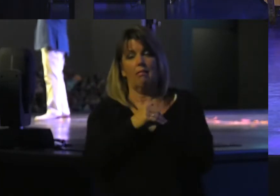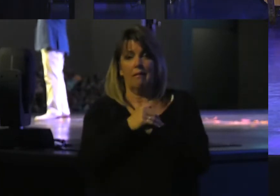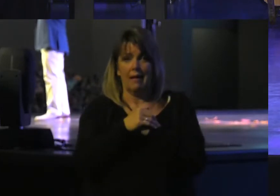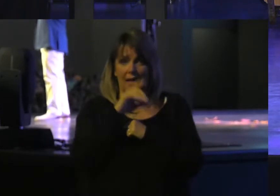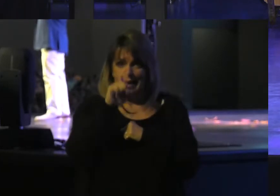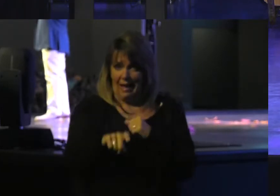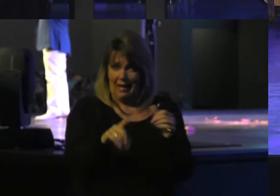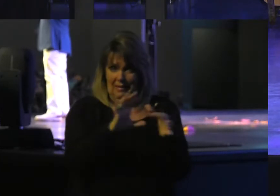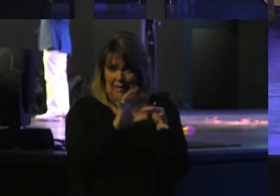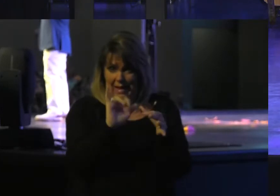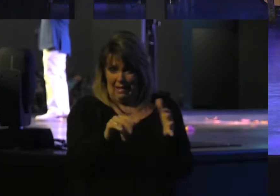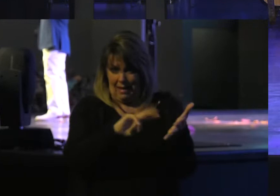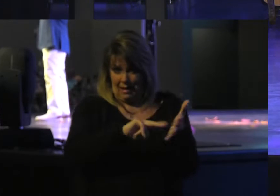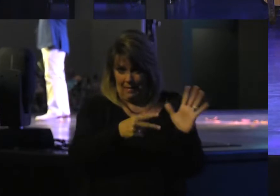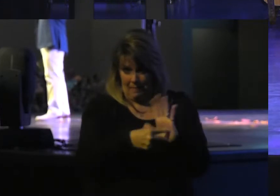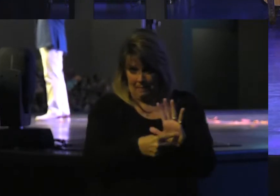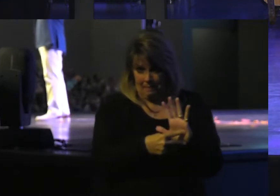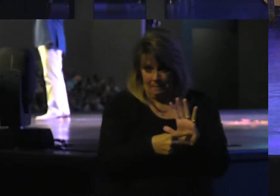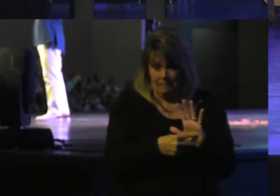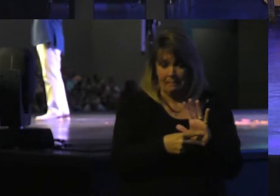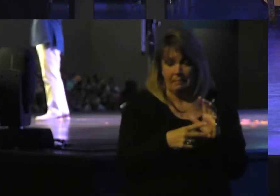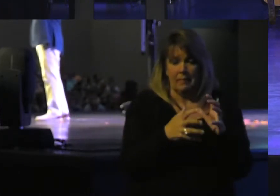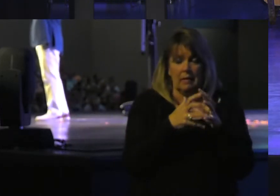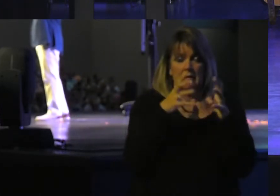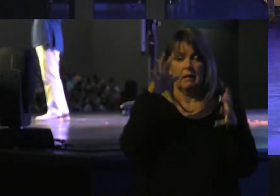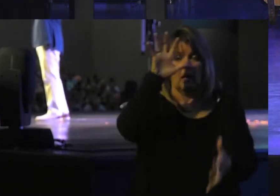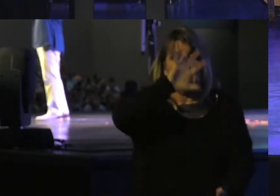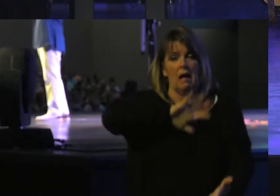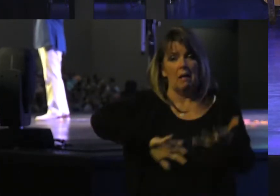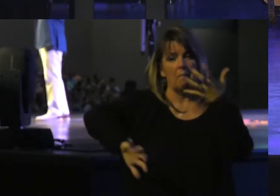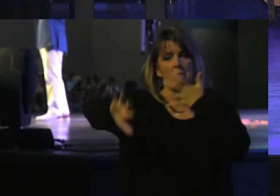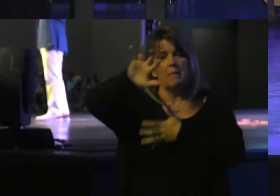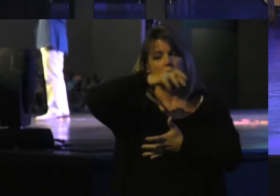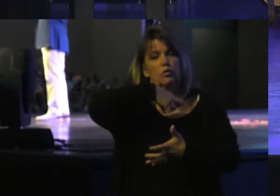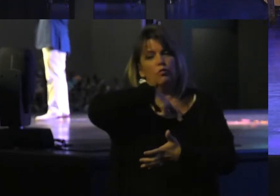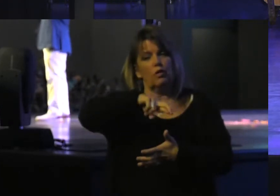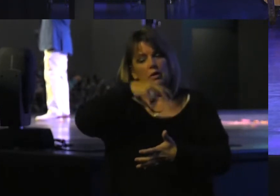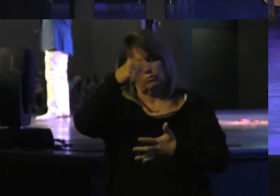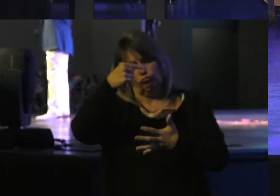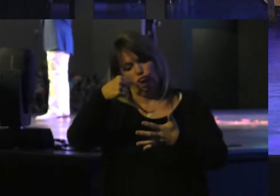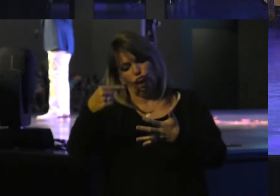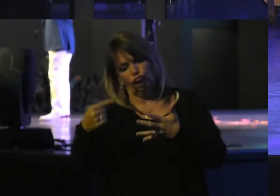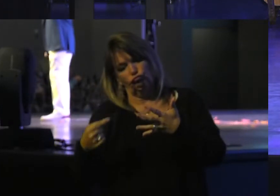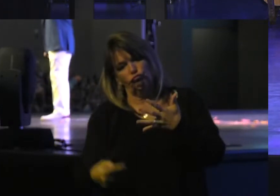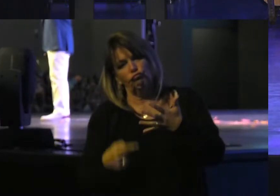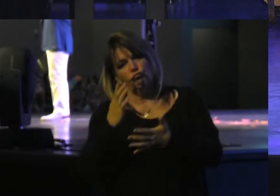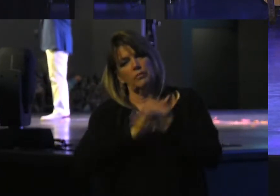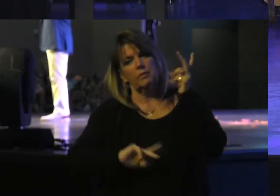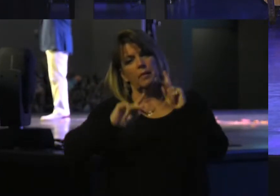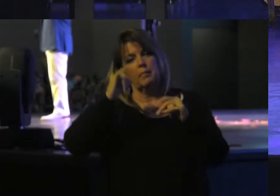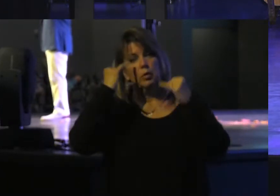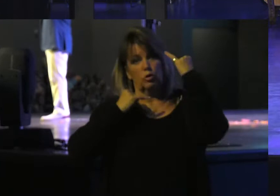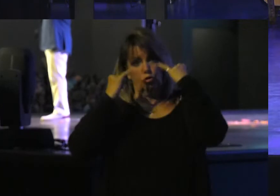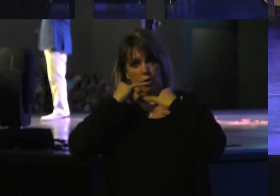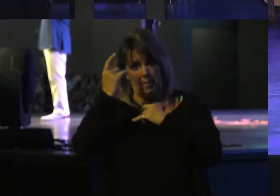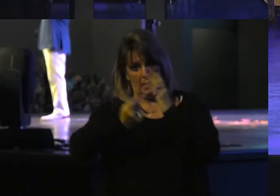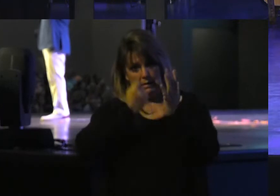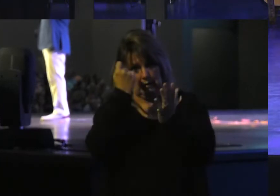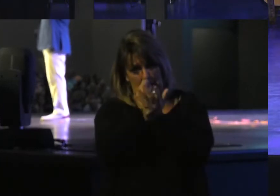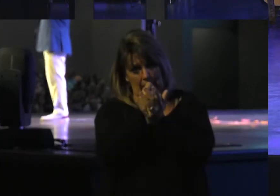say that Means that there had been Such a mixture of religions That some people In Jeremiah's day